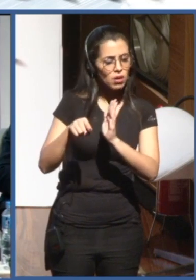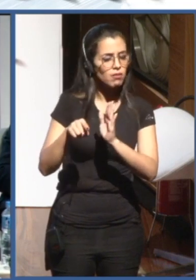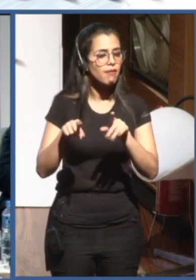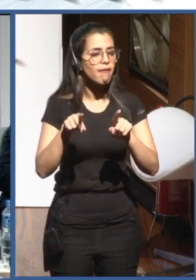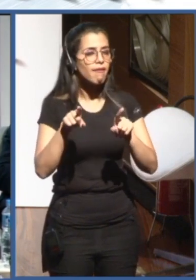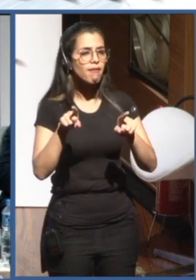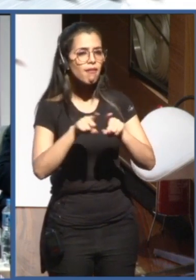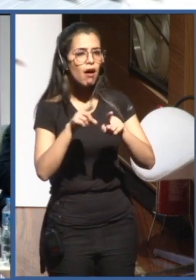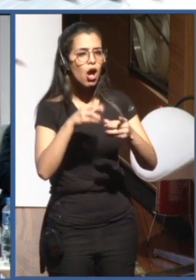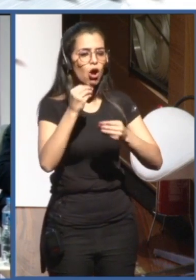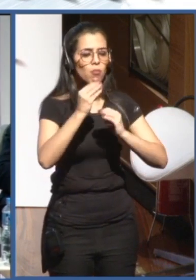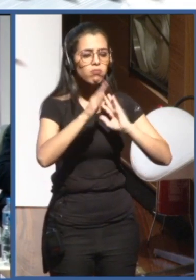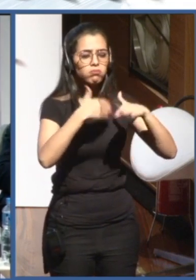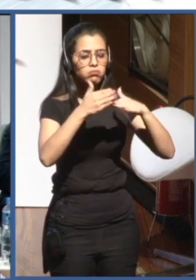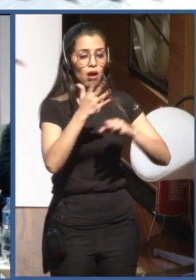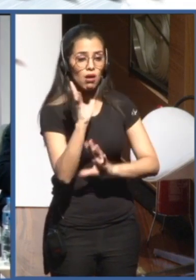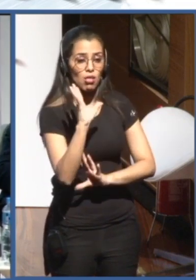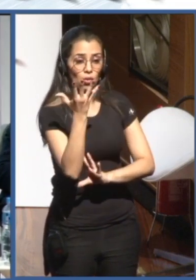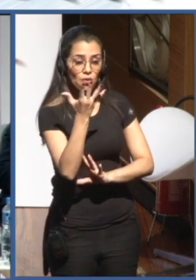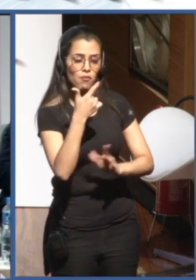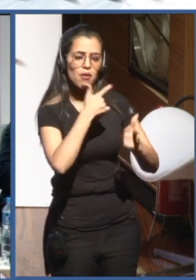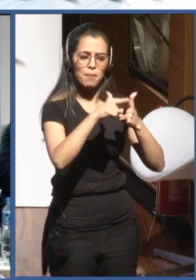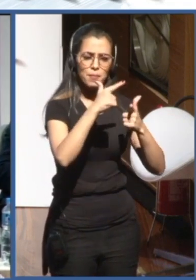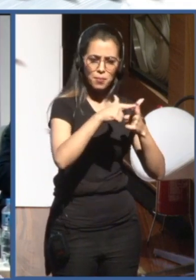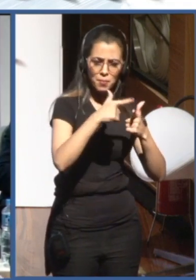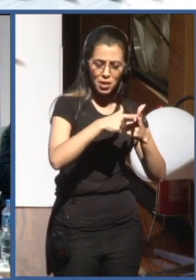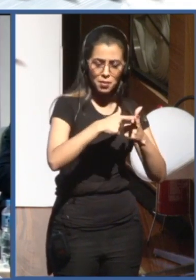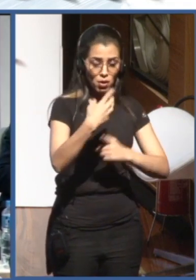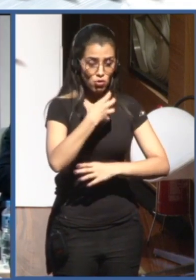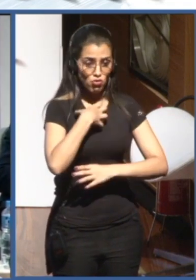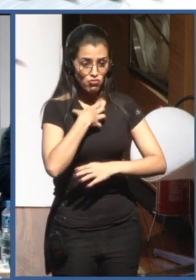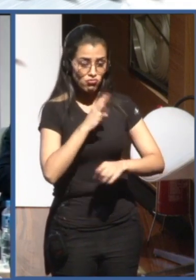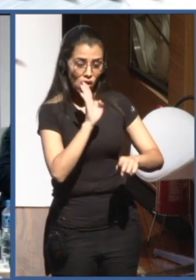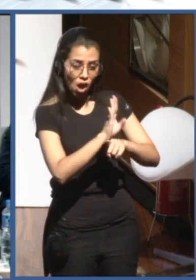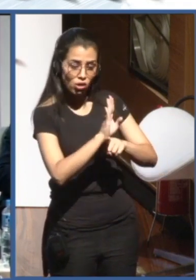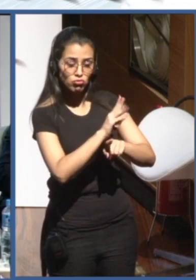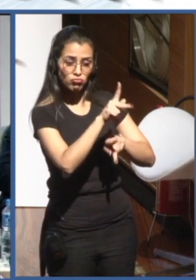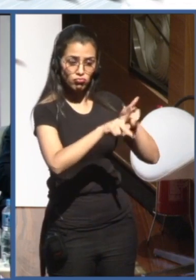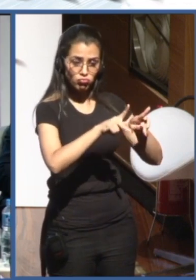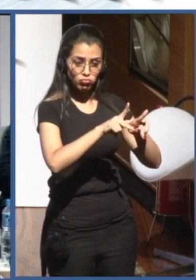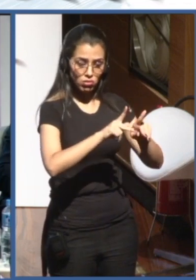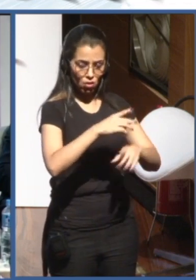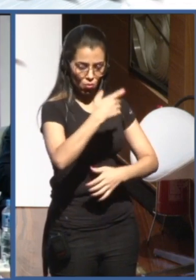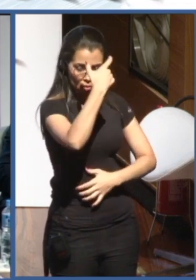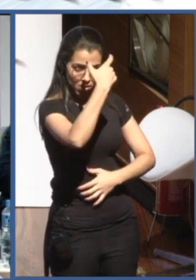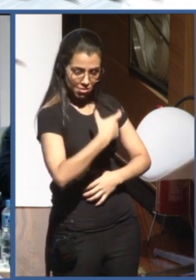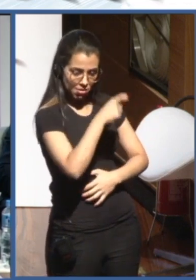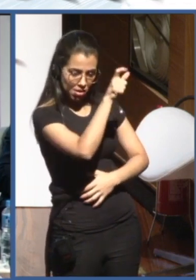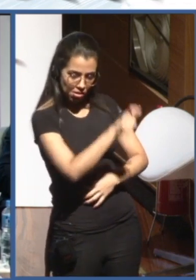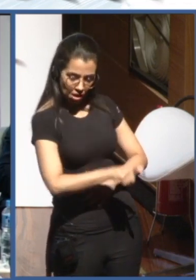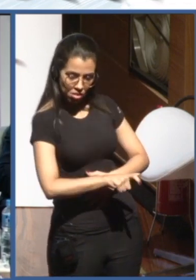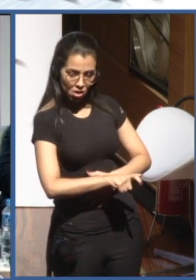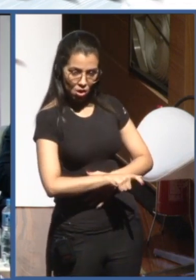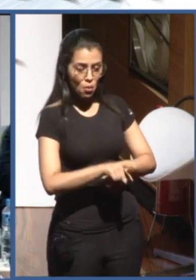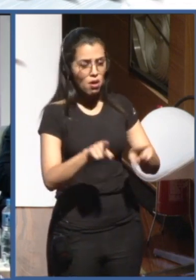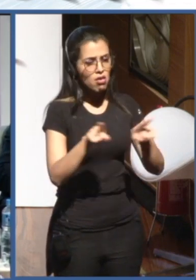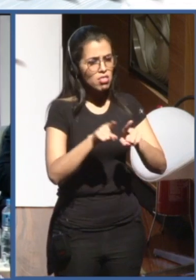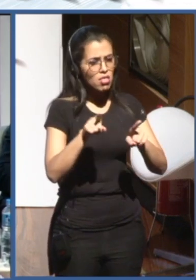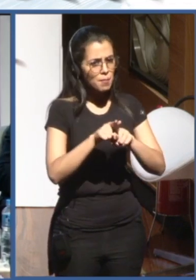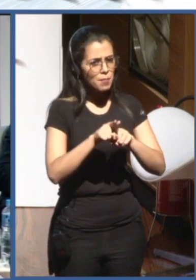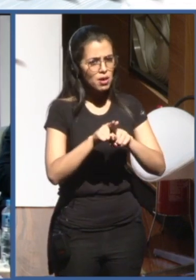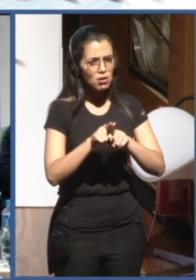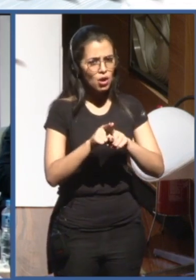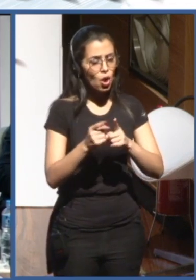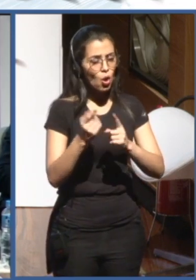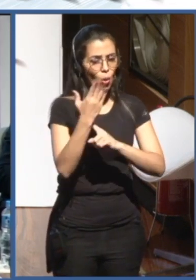second track is a solutions track, where, you know, the technology is already out there, fairly mature, there are case studies. What's needed is more